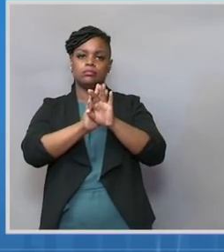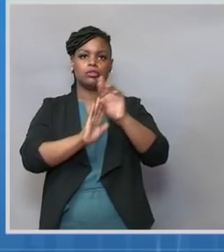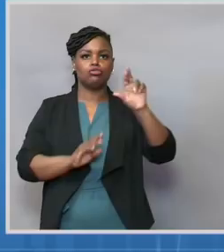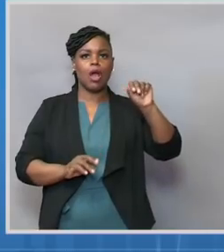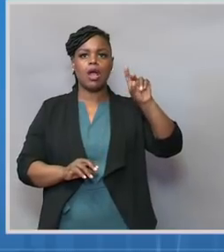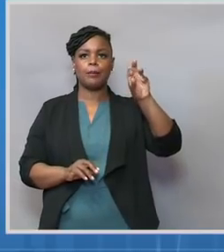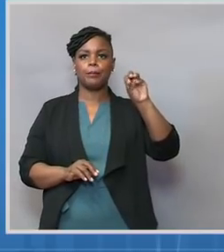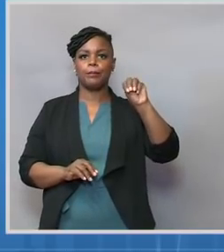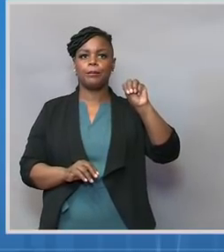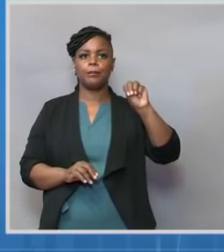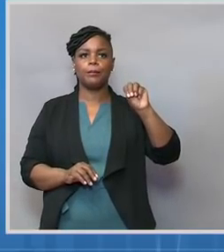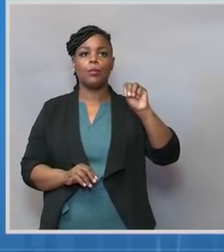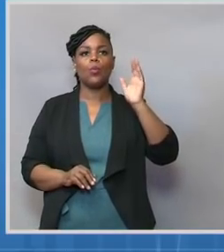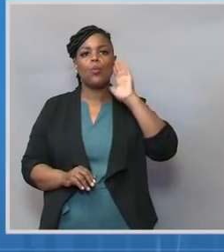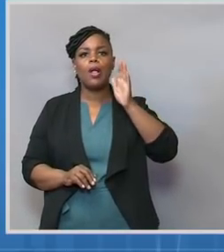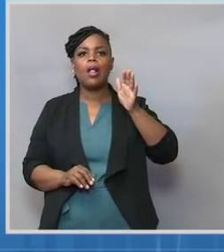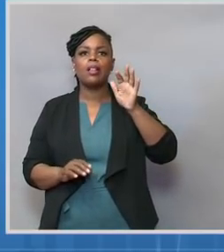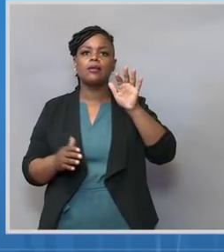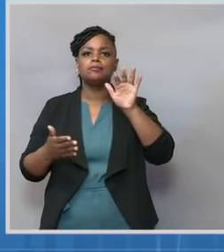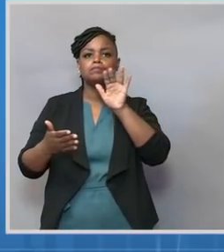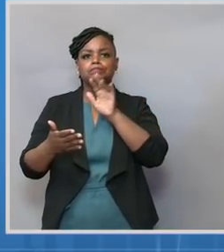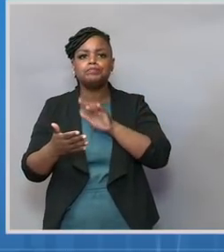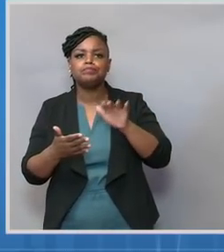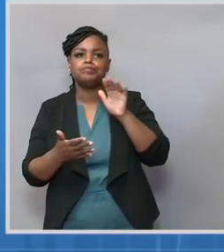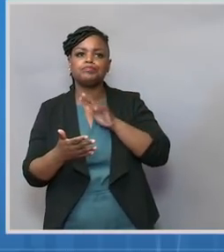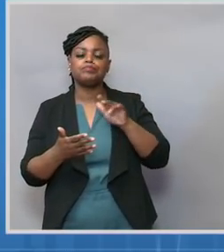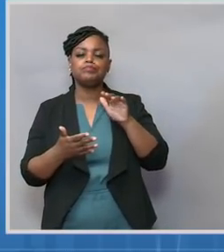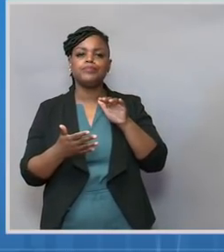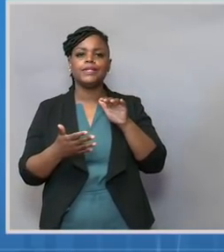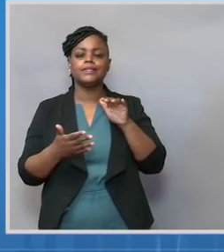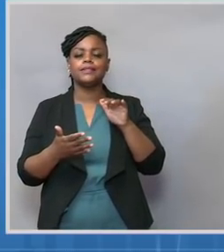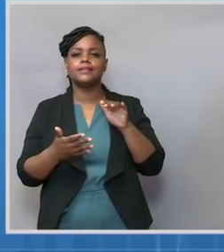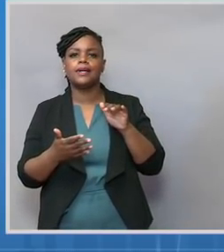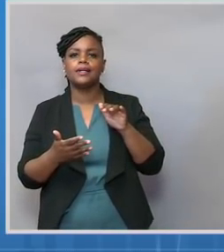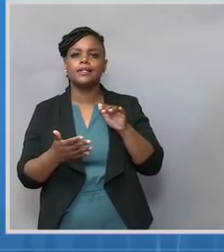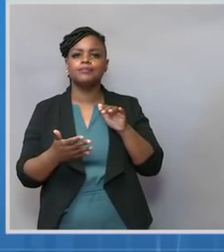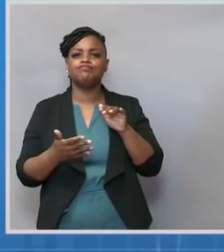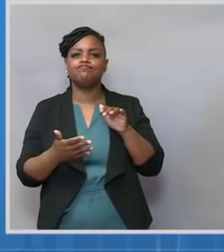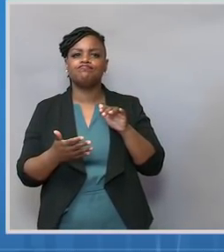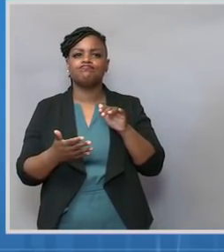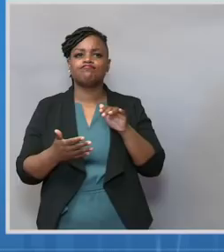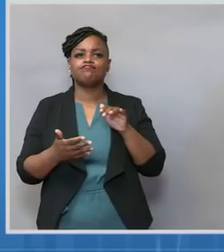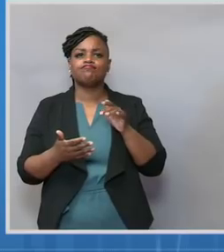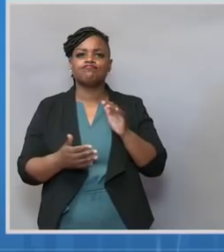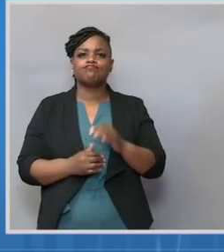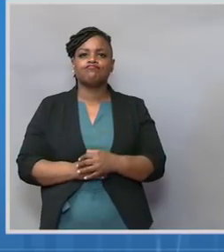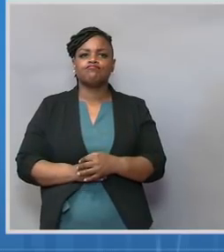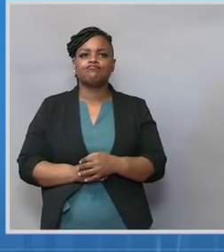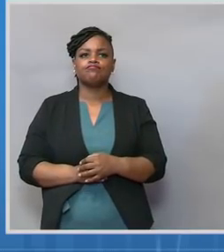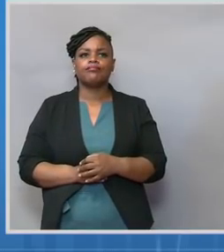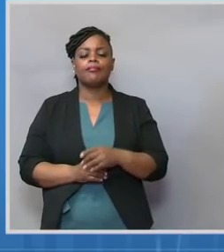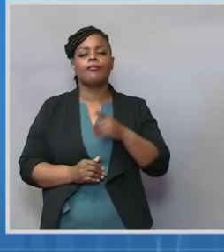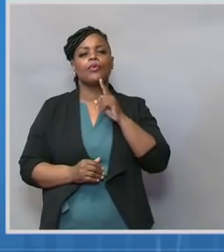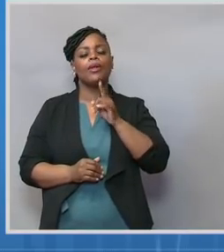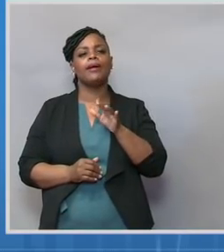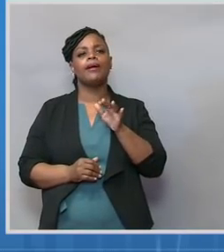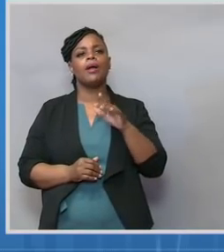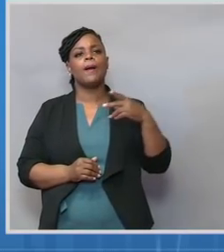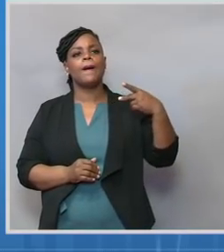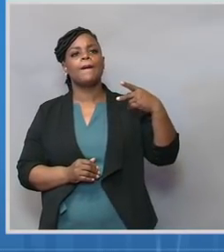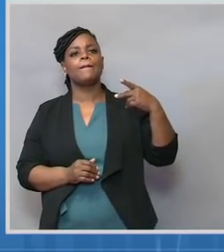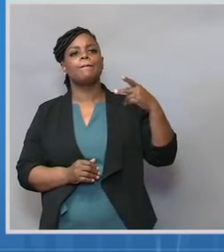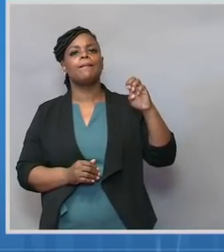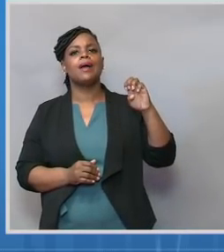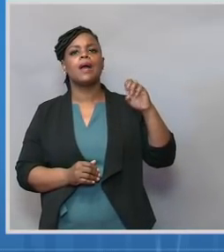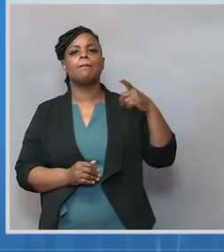and it's going to study Zyacimi, which is a synthetic version of a vasoactive peptide, and remdesivir